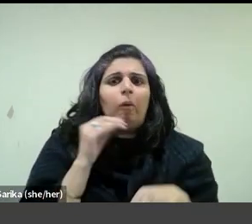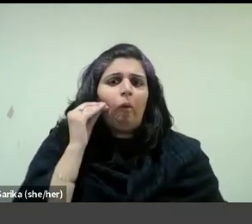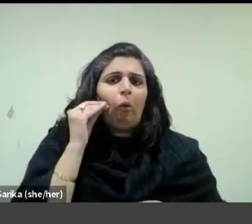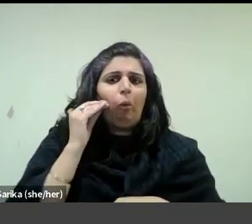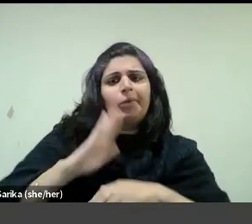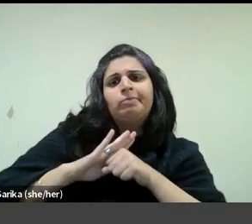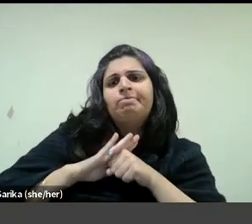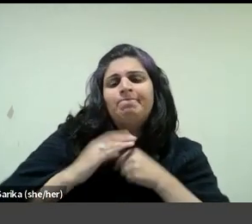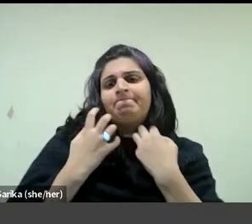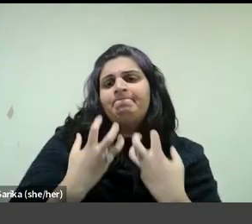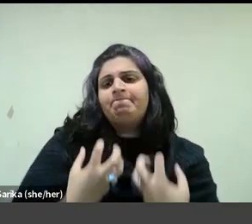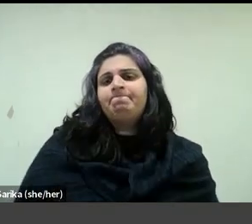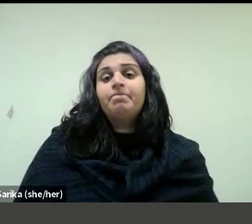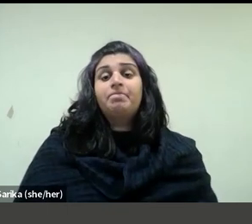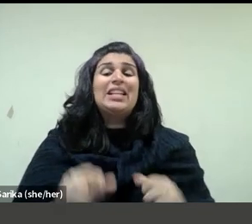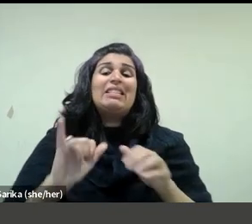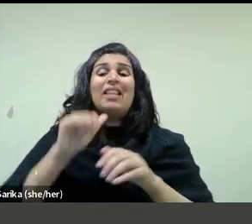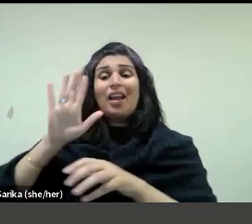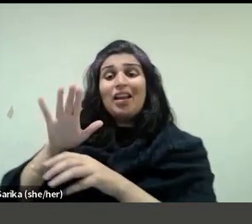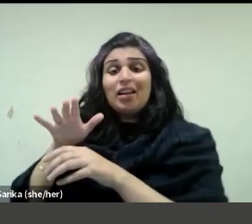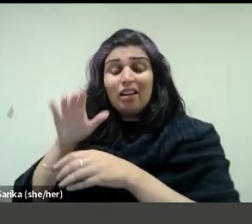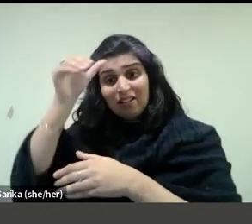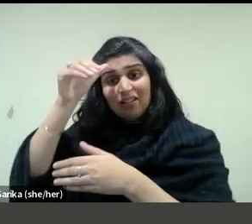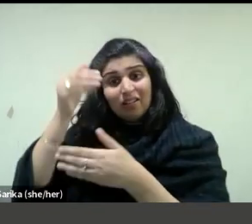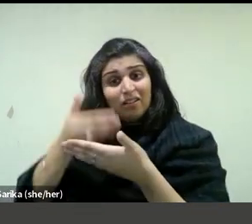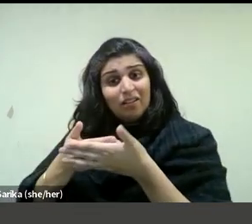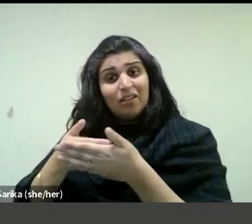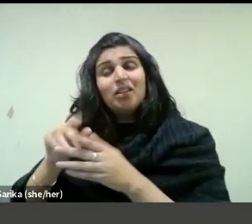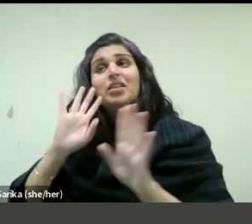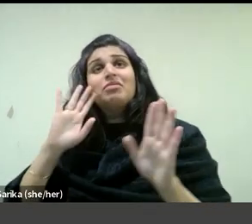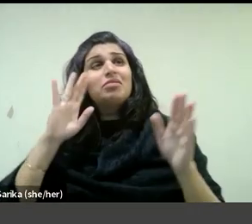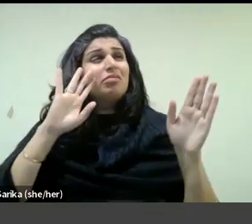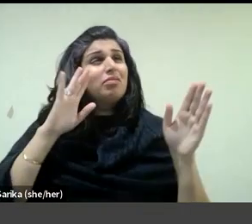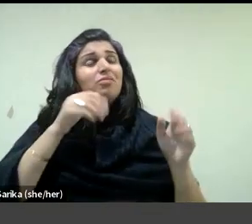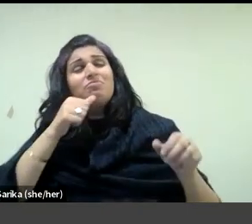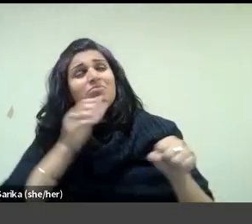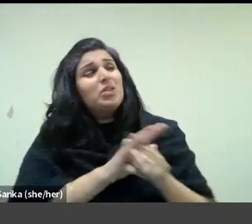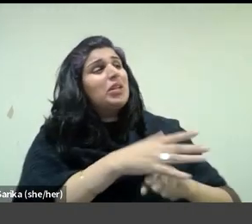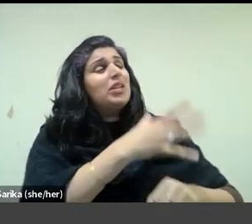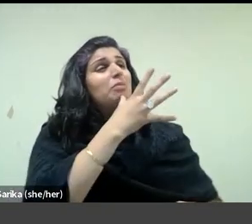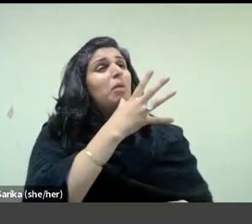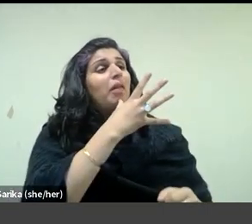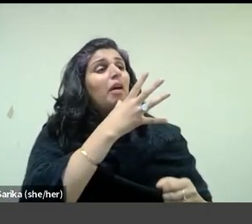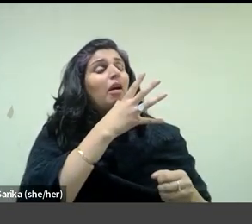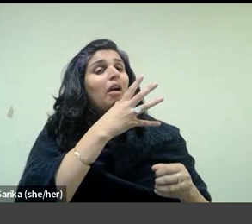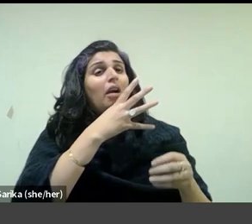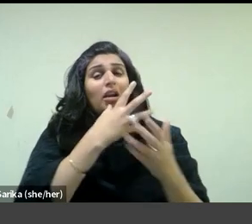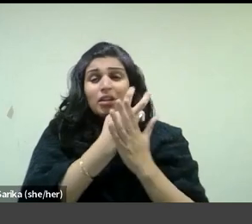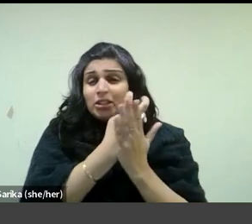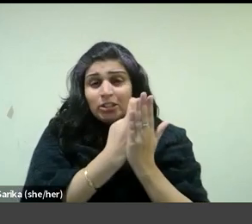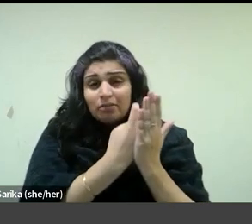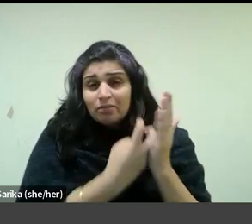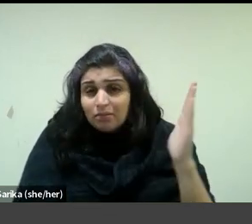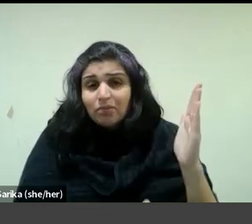It is as though a son's commitment to and reliance upon his widowed mother and prolonged professional interest in